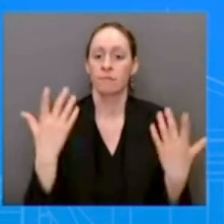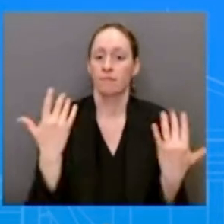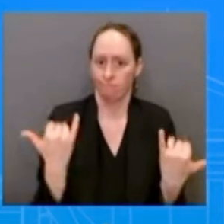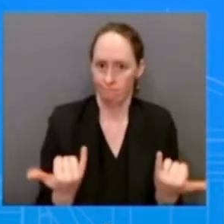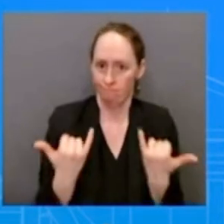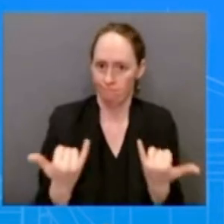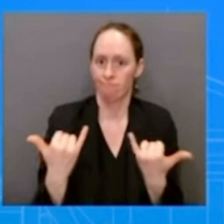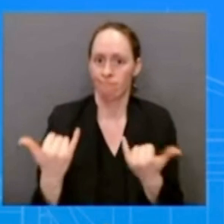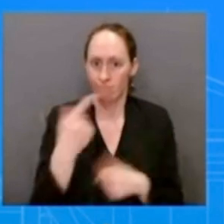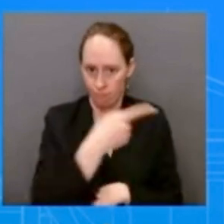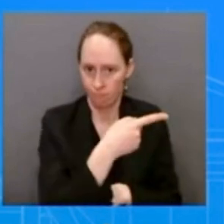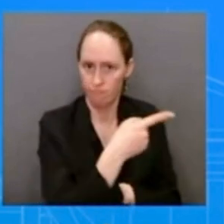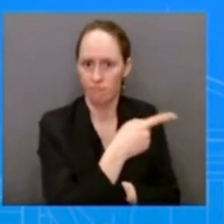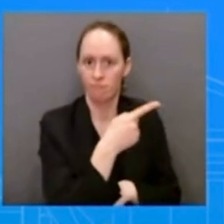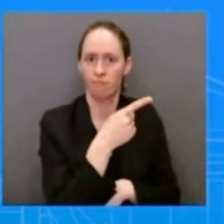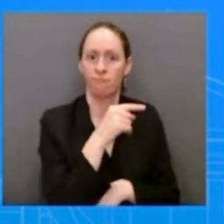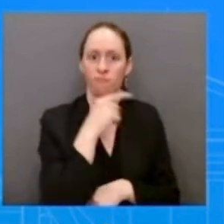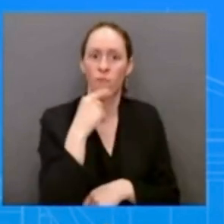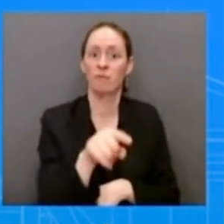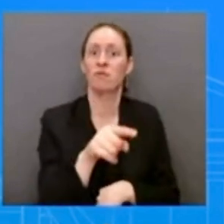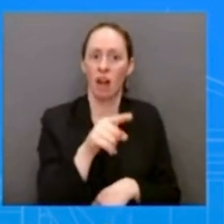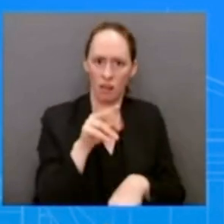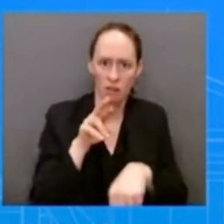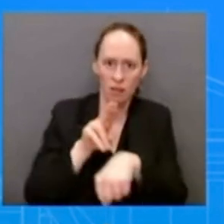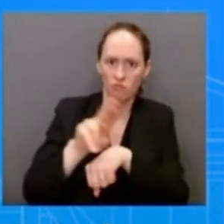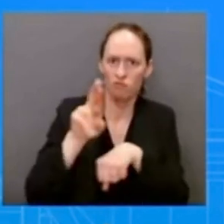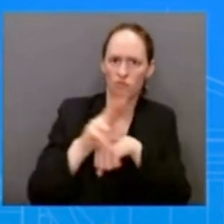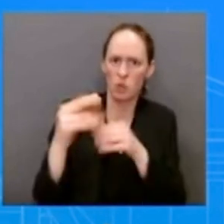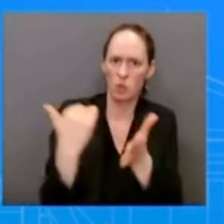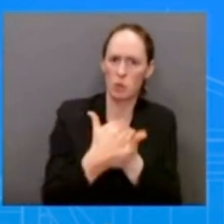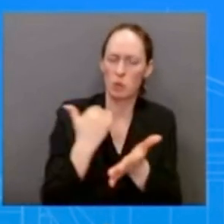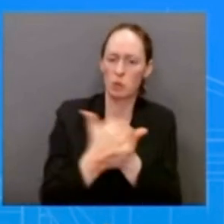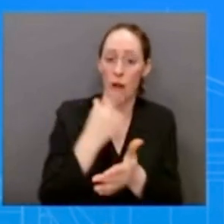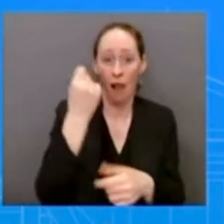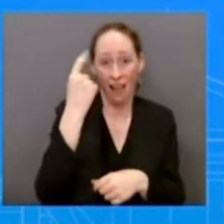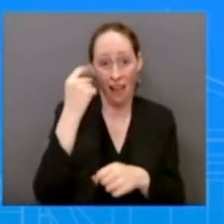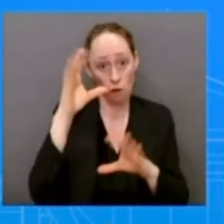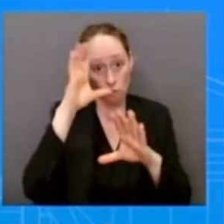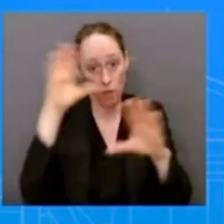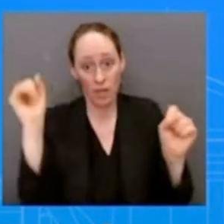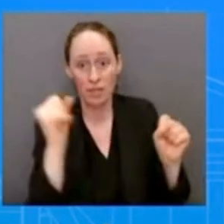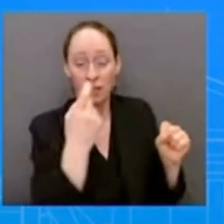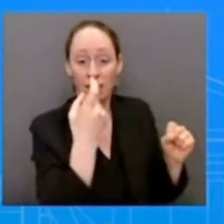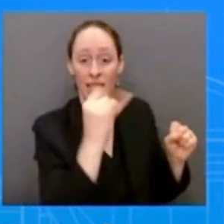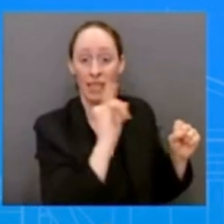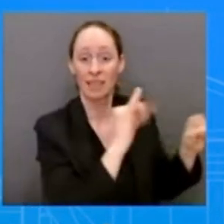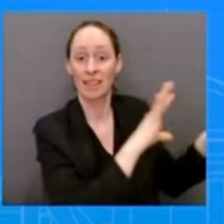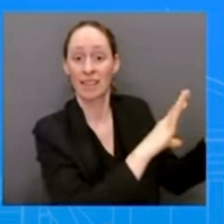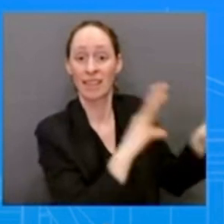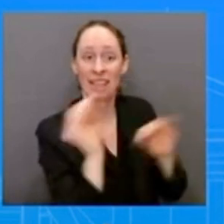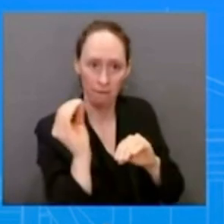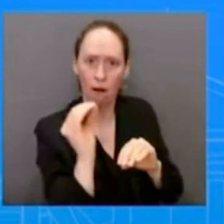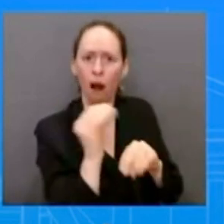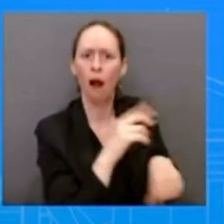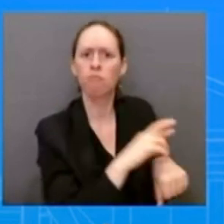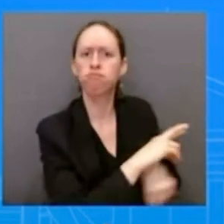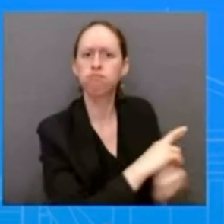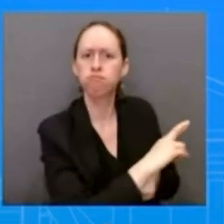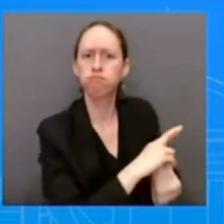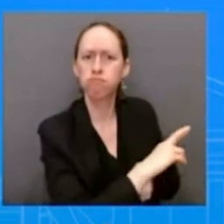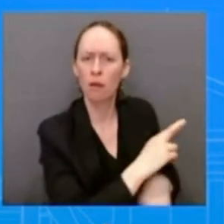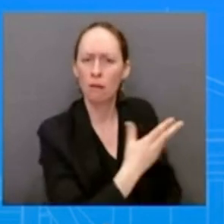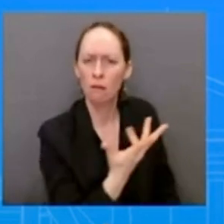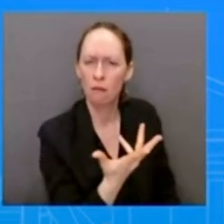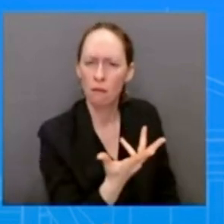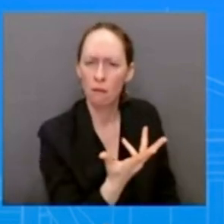because yeah and so your thoughts on whether you think that visit has now definitively emboldened putin uh